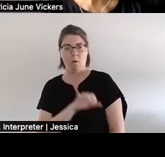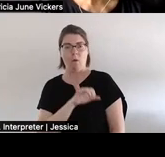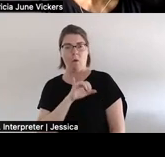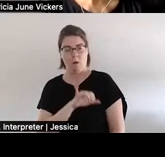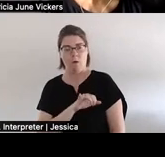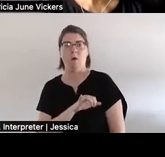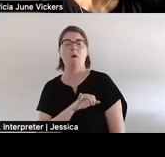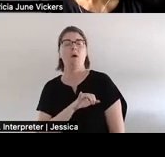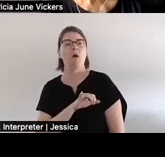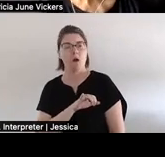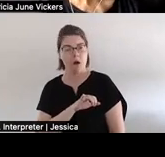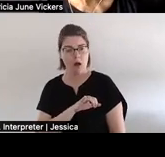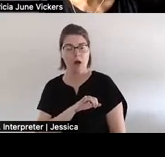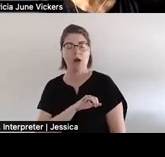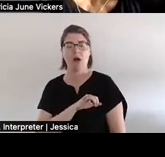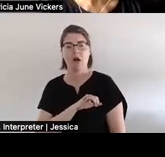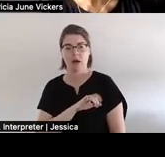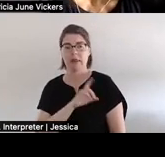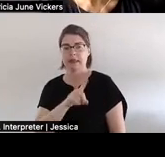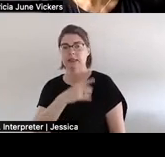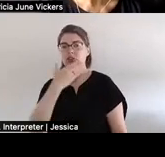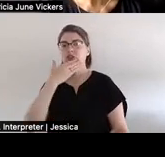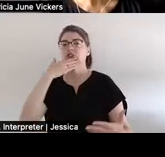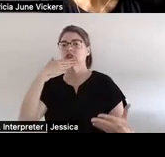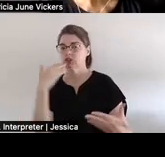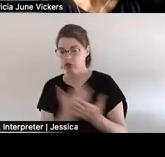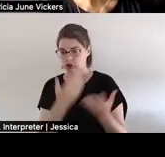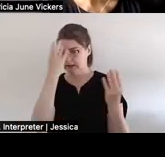really good news